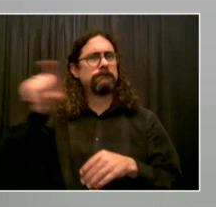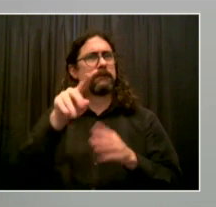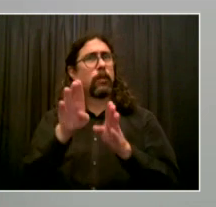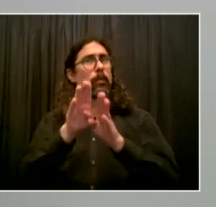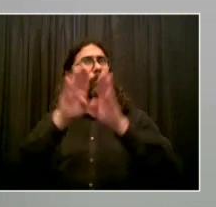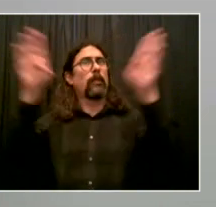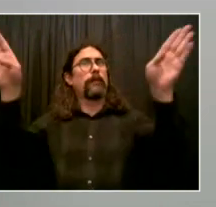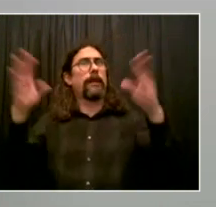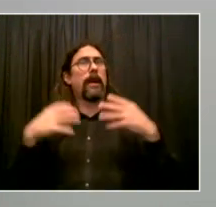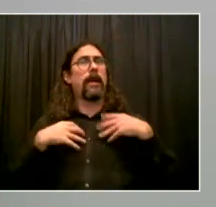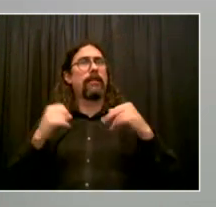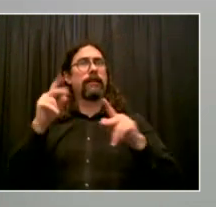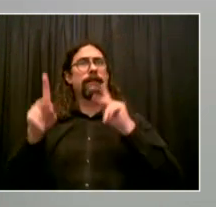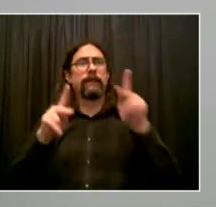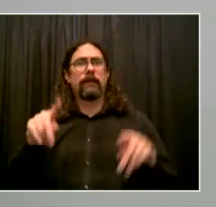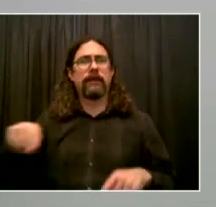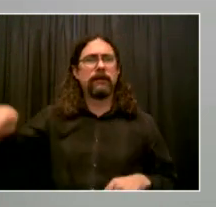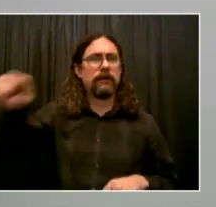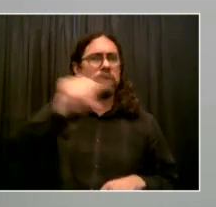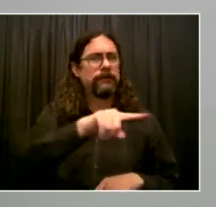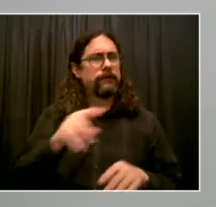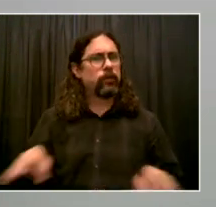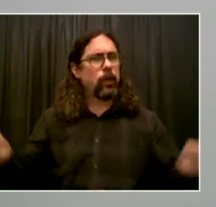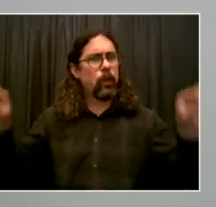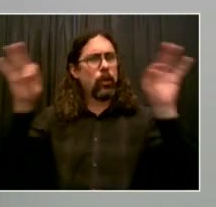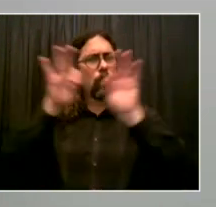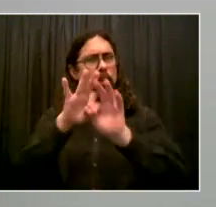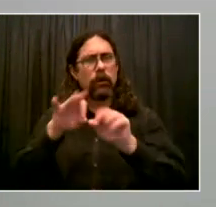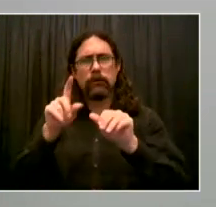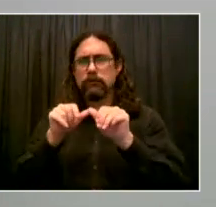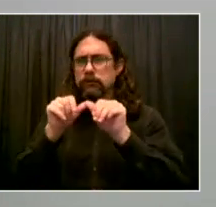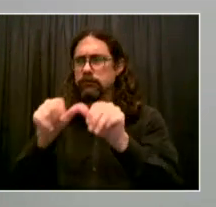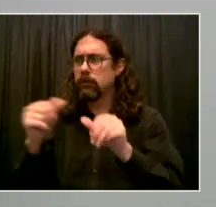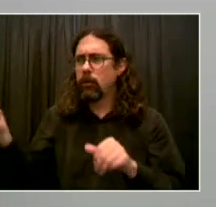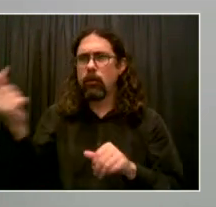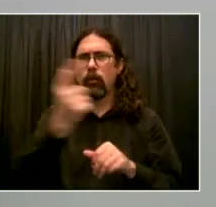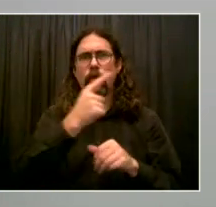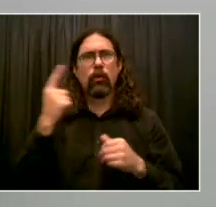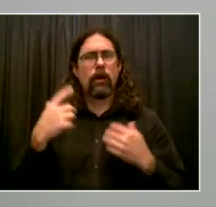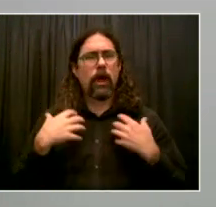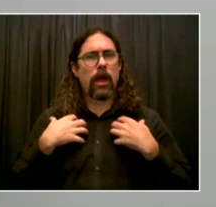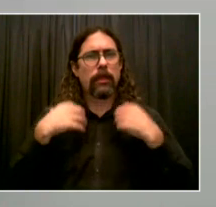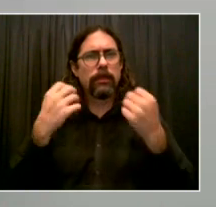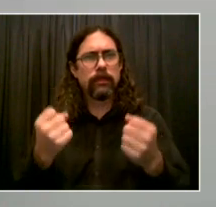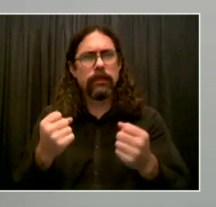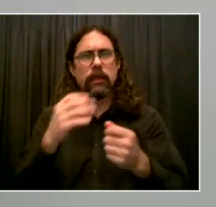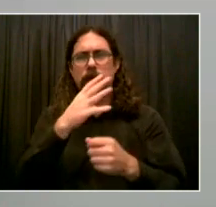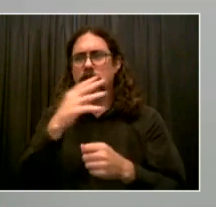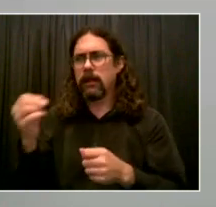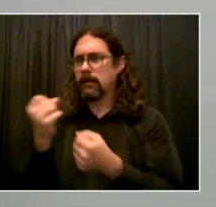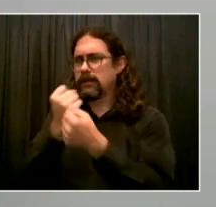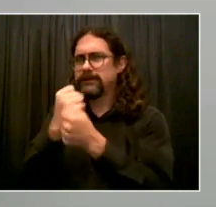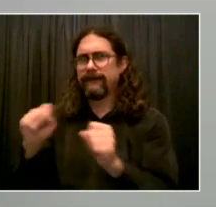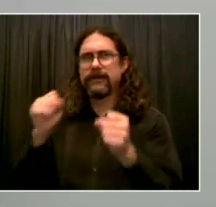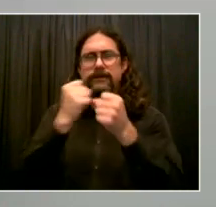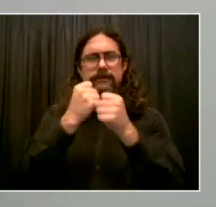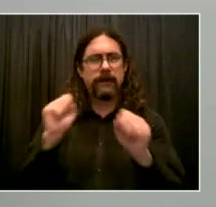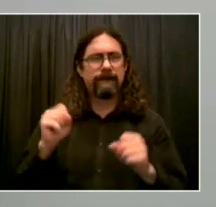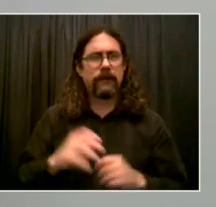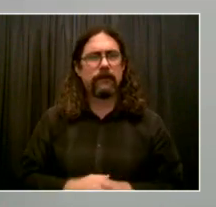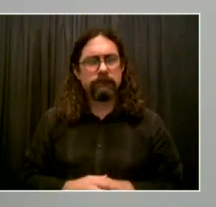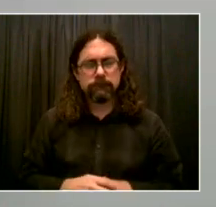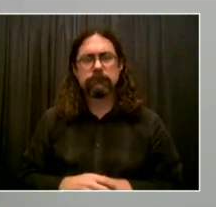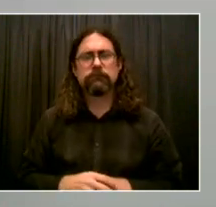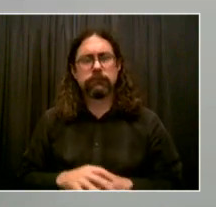connected to critical health care services and support services that will help them to live a healthier life.